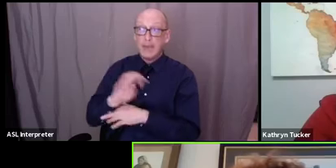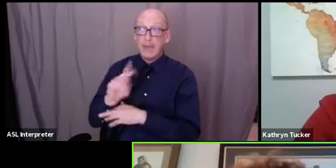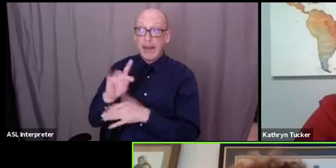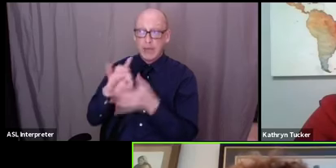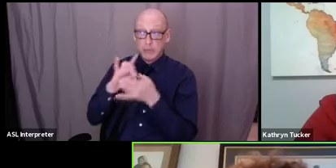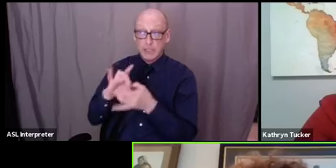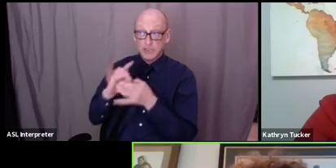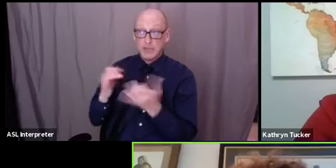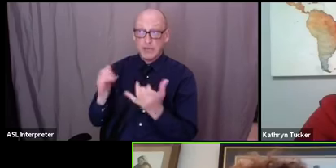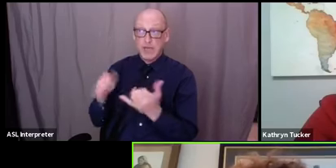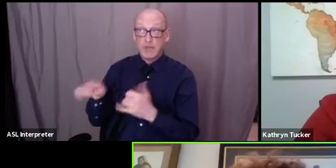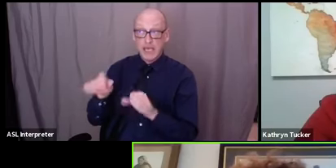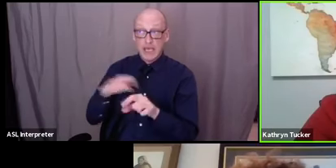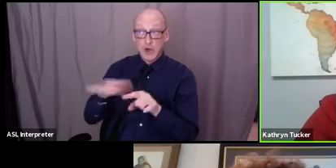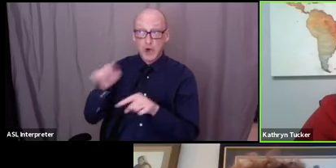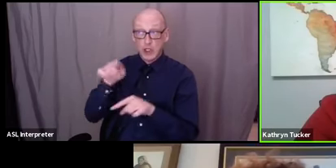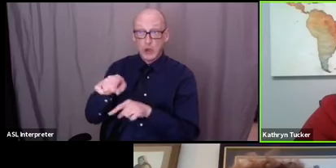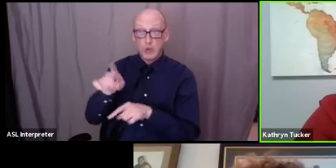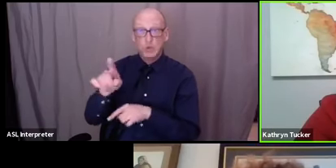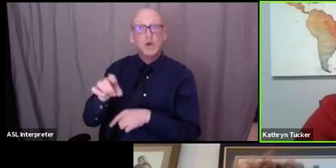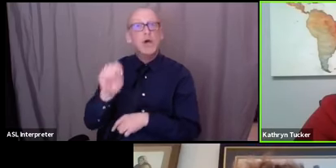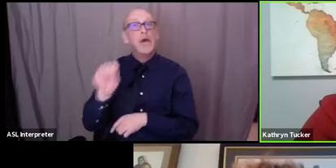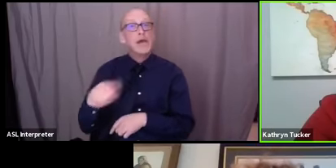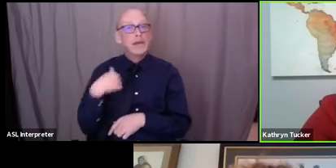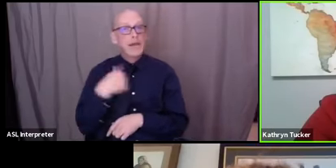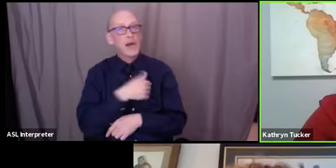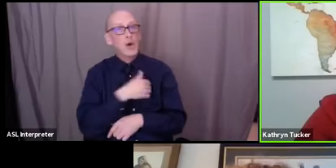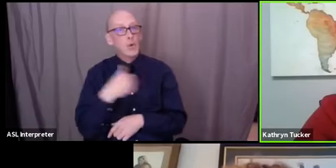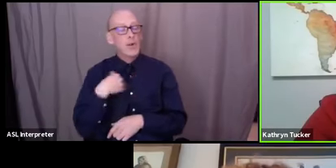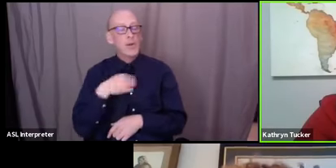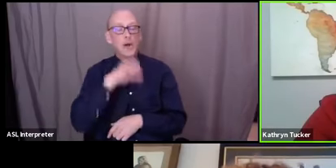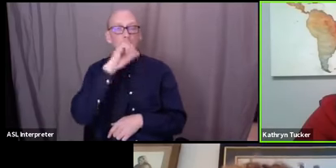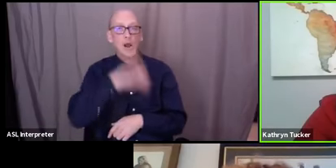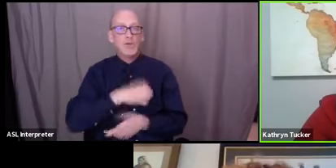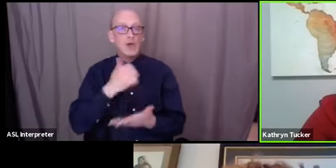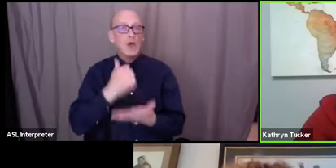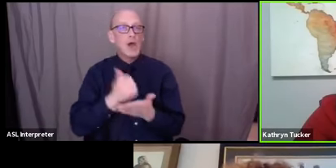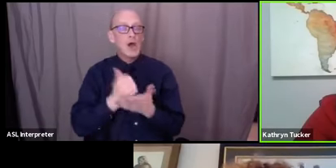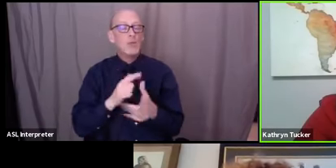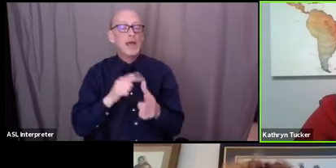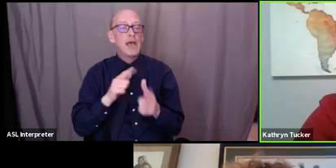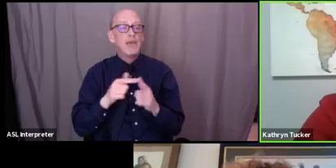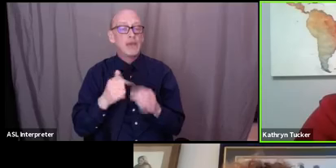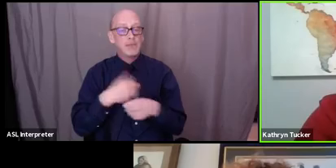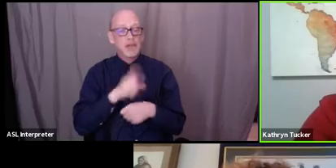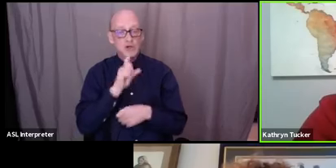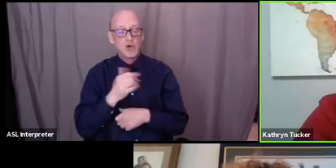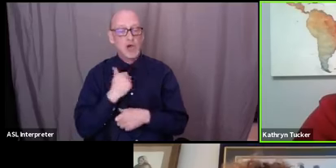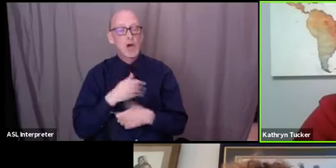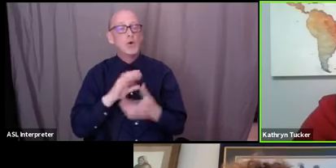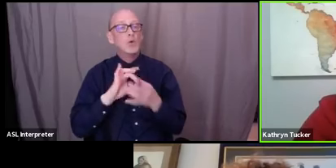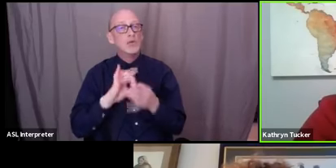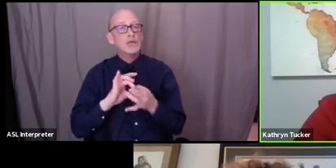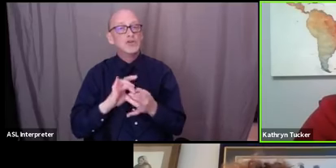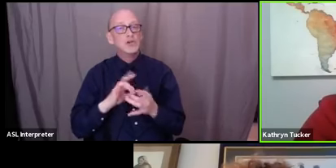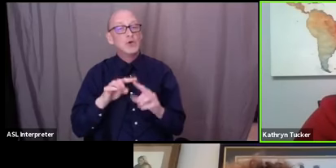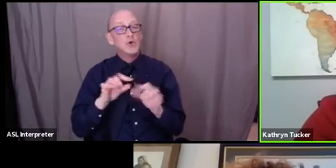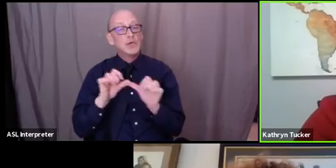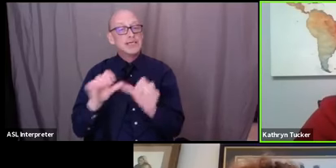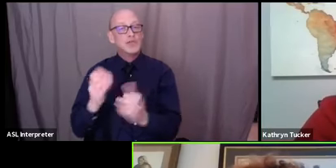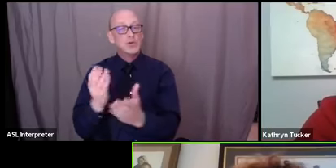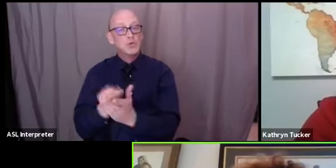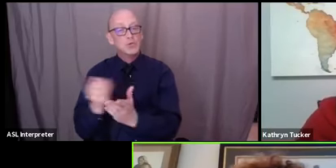this time they could call you yeah we would love to assist and help and leverage our our relationships to continue their home buying process